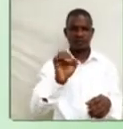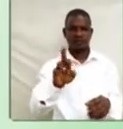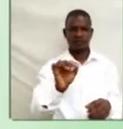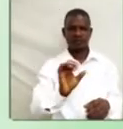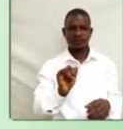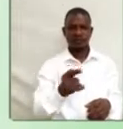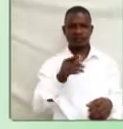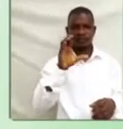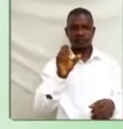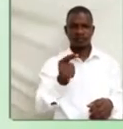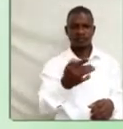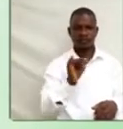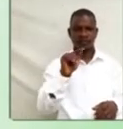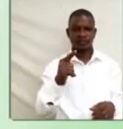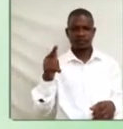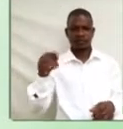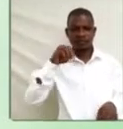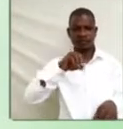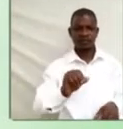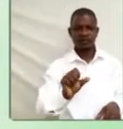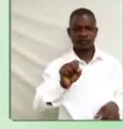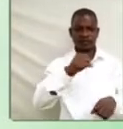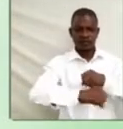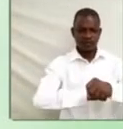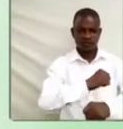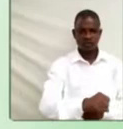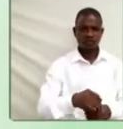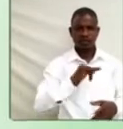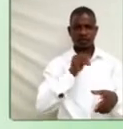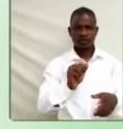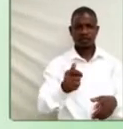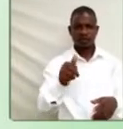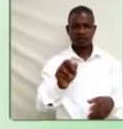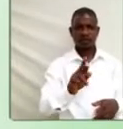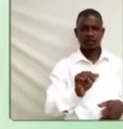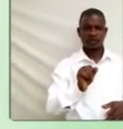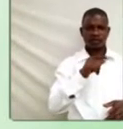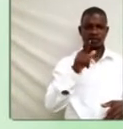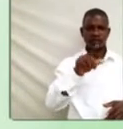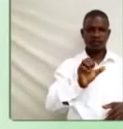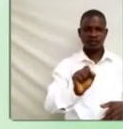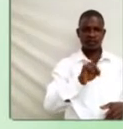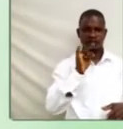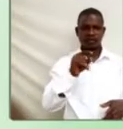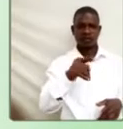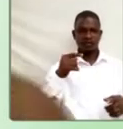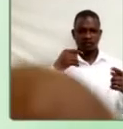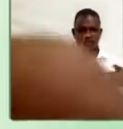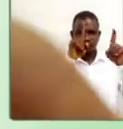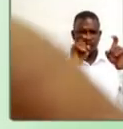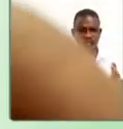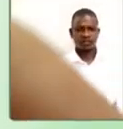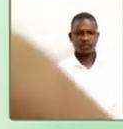Gray. G-G in struggle. Huggle. Letter X in examination.